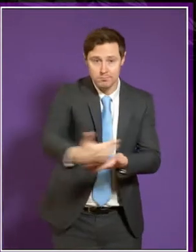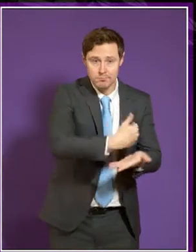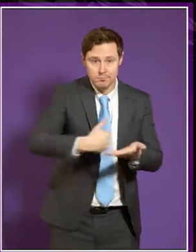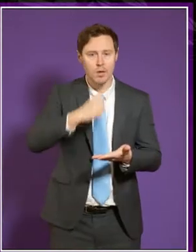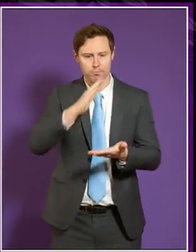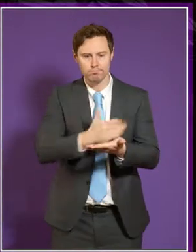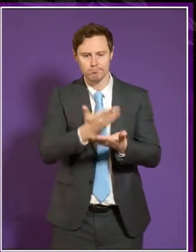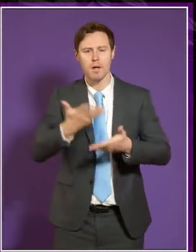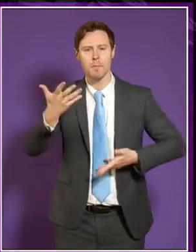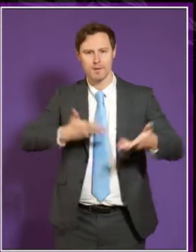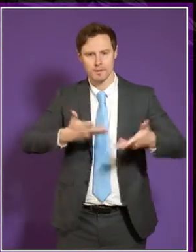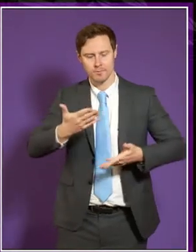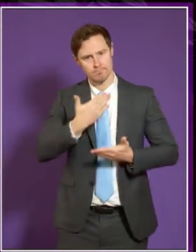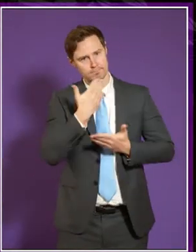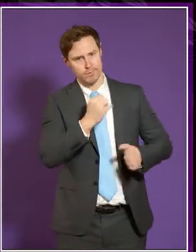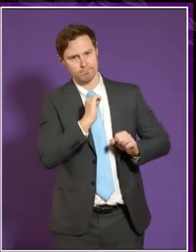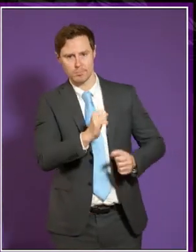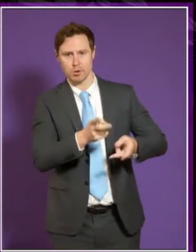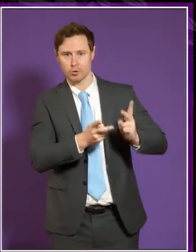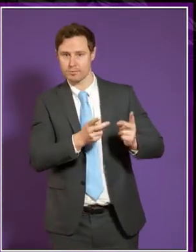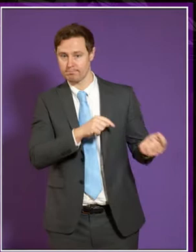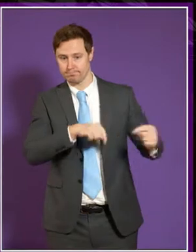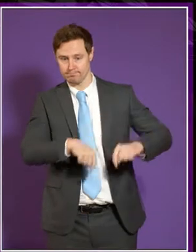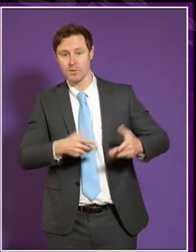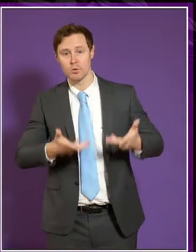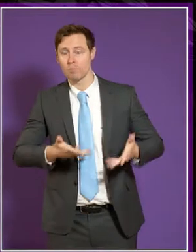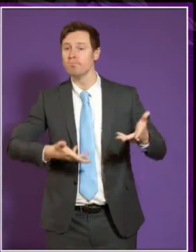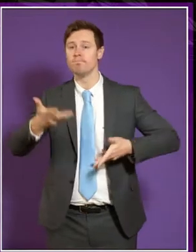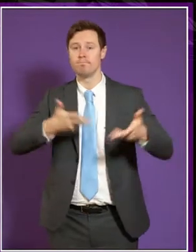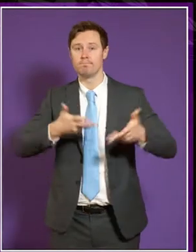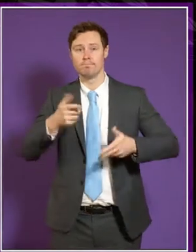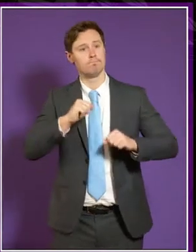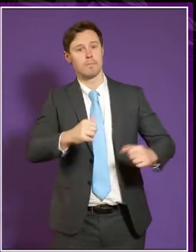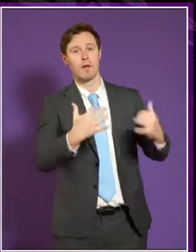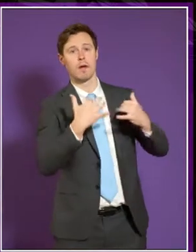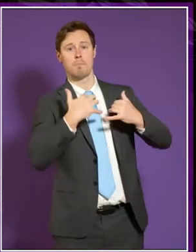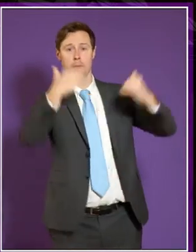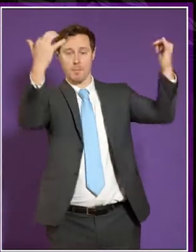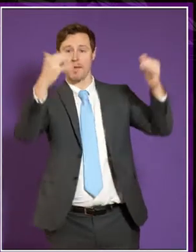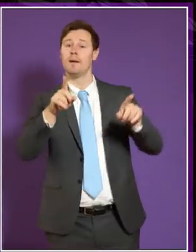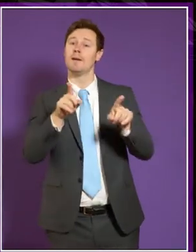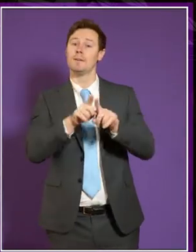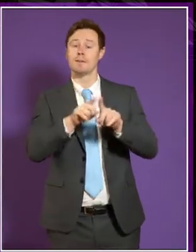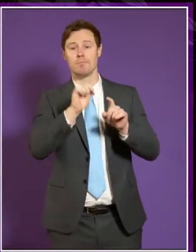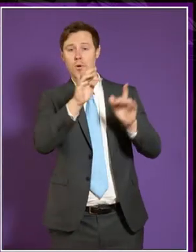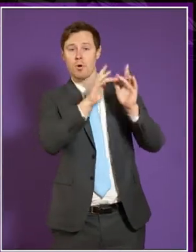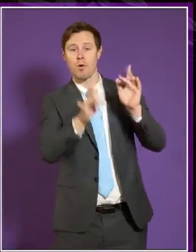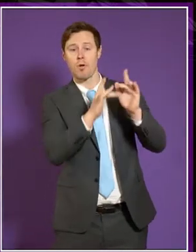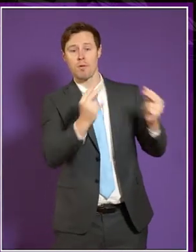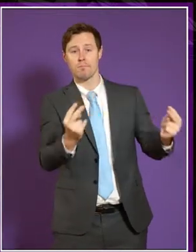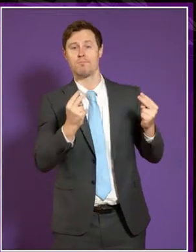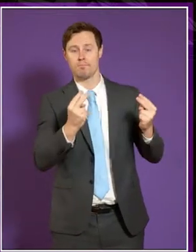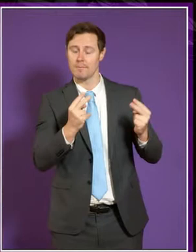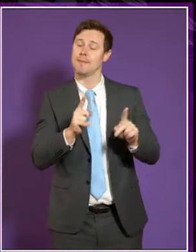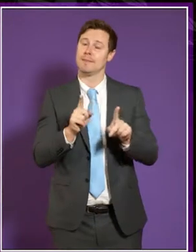interpretation. I thank them and I welcome to the meeting provided for people both in the public gallery and watching online. And to that